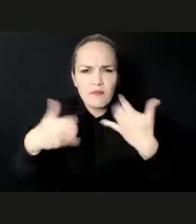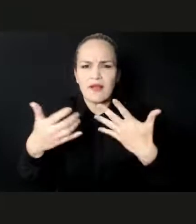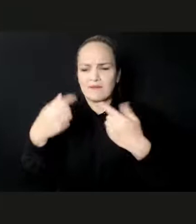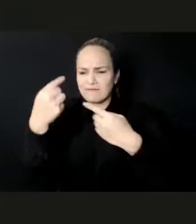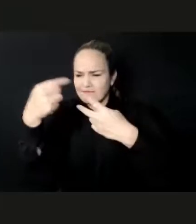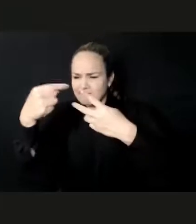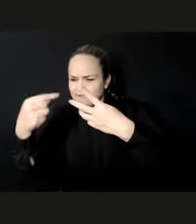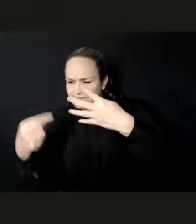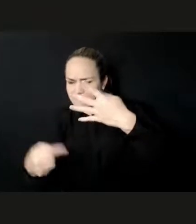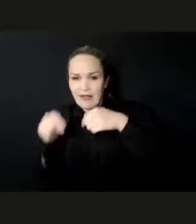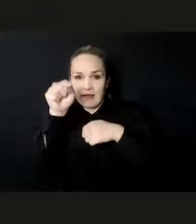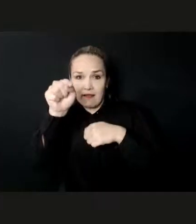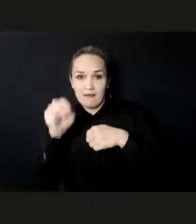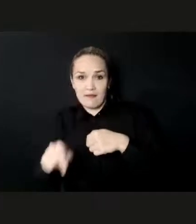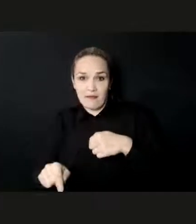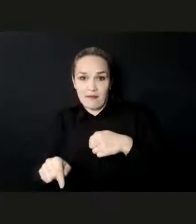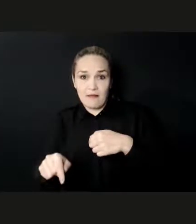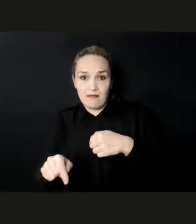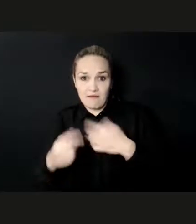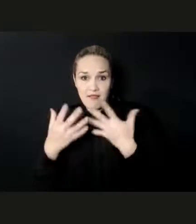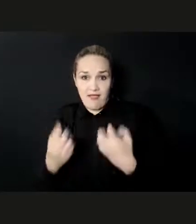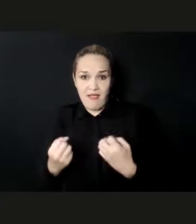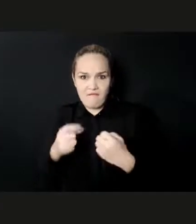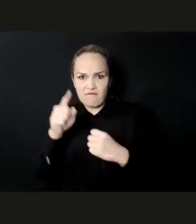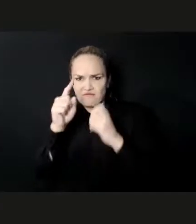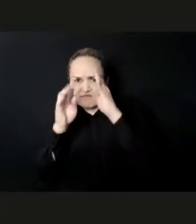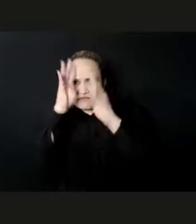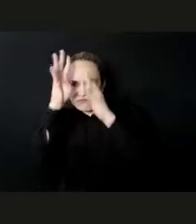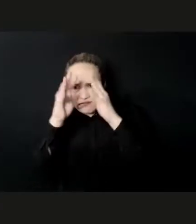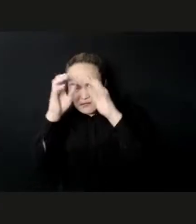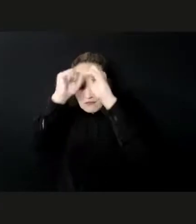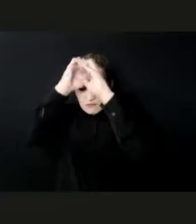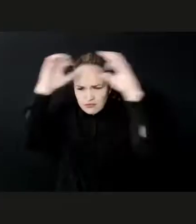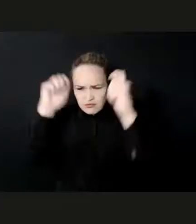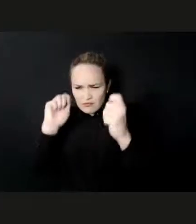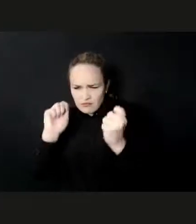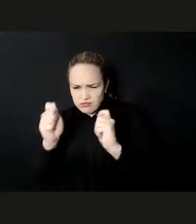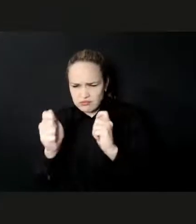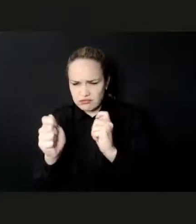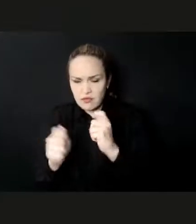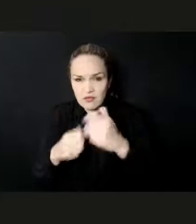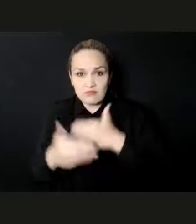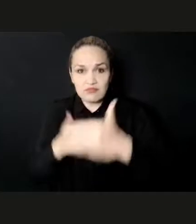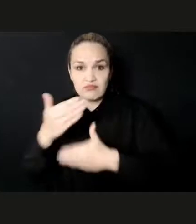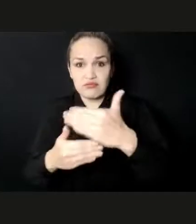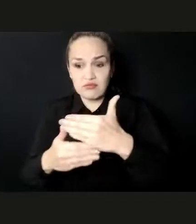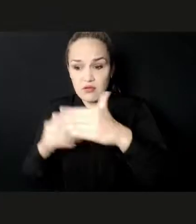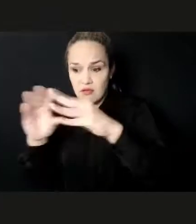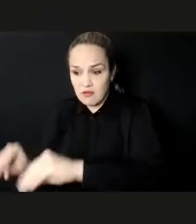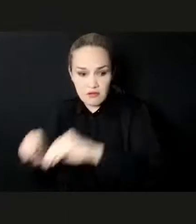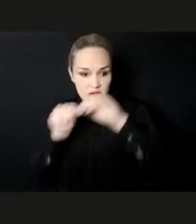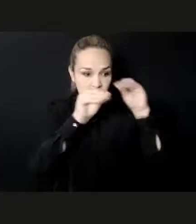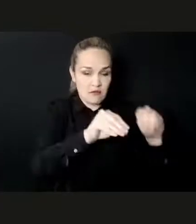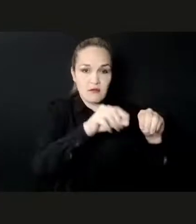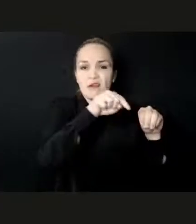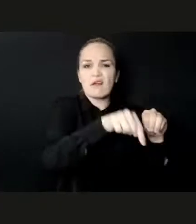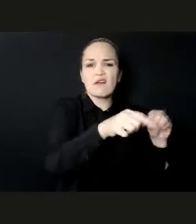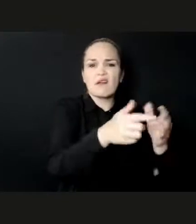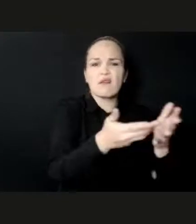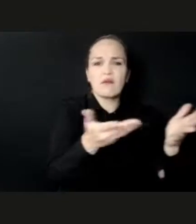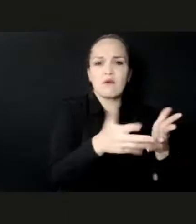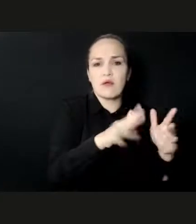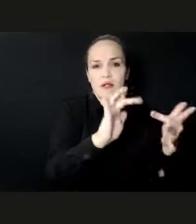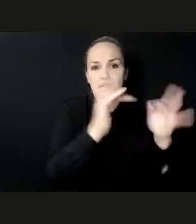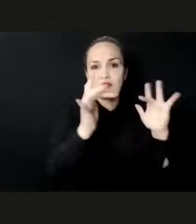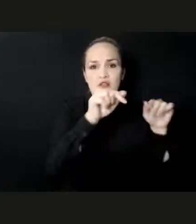have transformed the entire cultural value chain from creation to production,